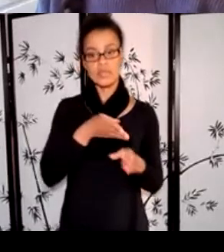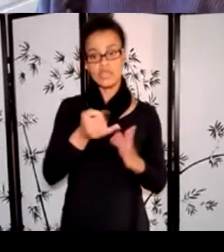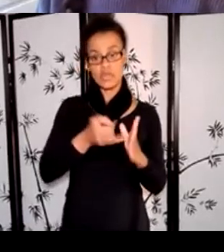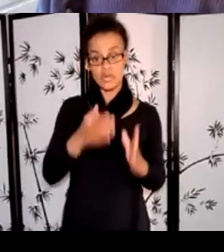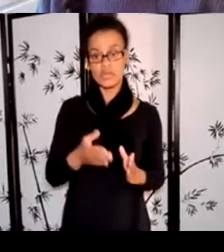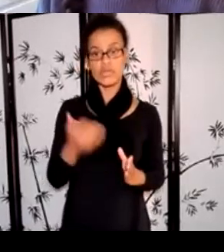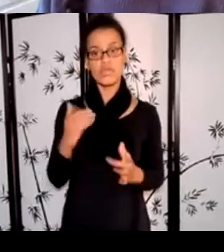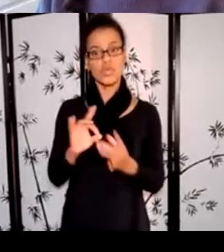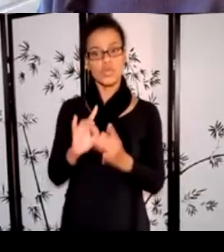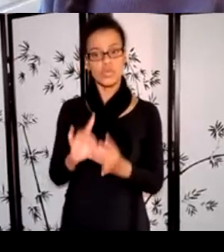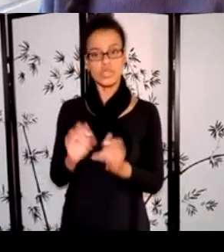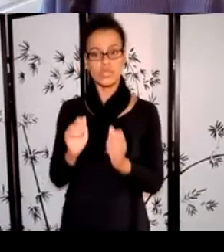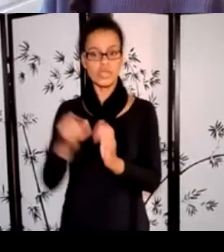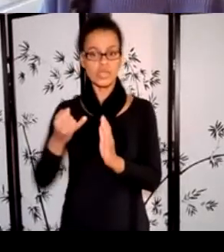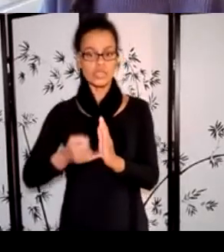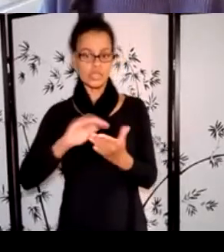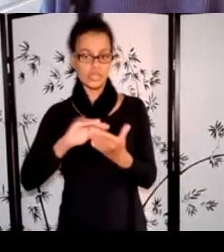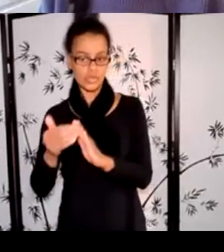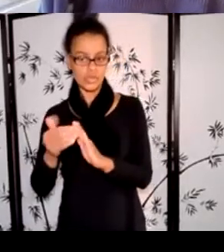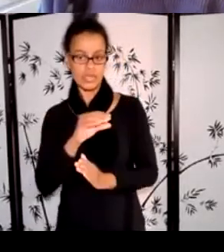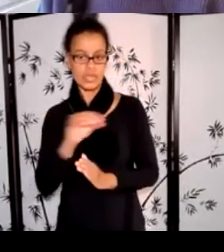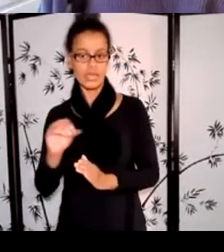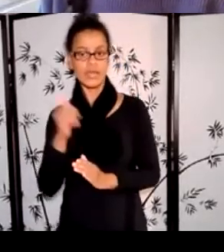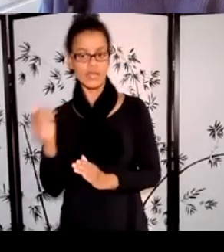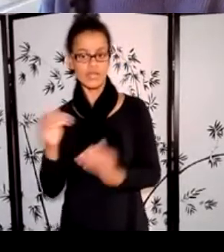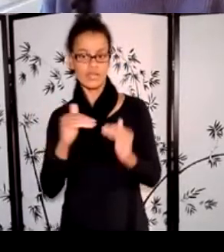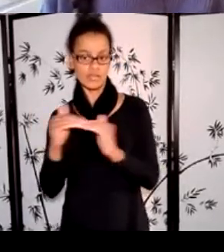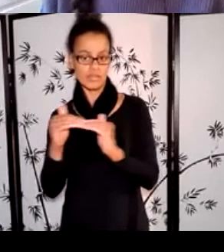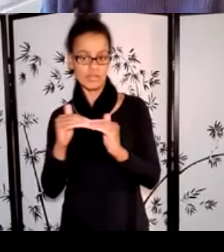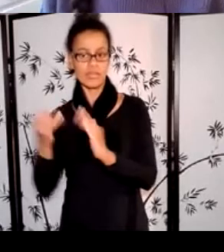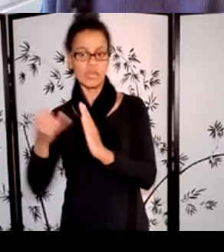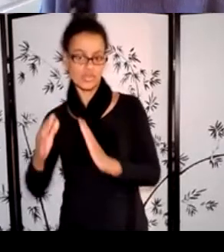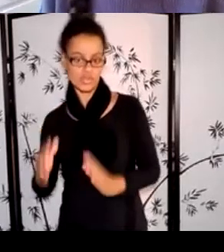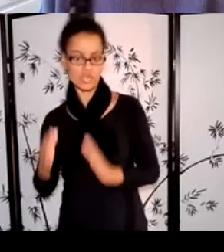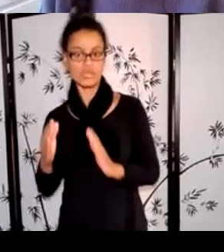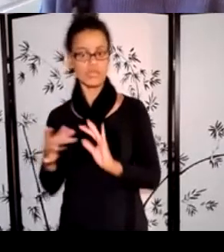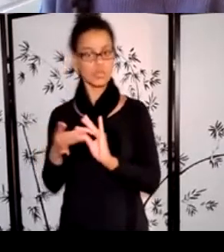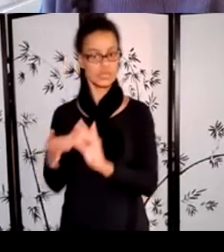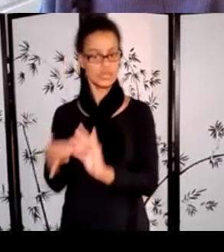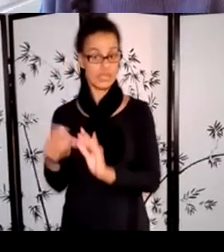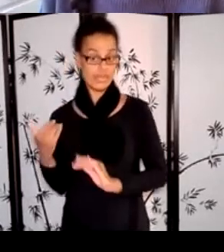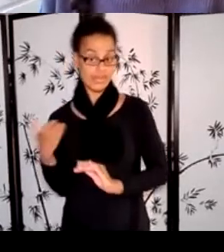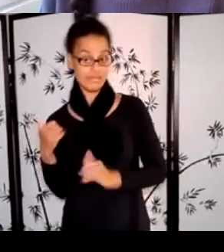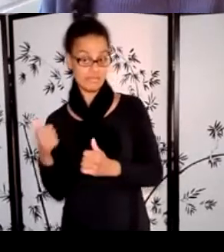and peers. And artists do not need to be working professionally professionally in the arts full time.